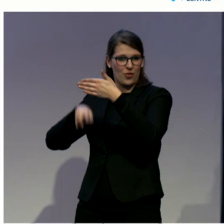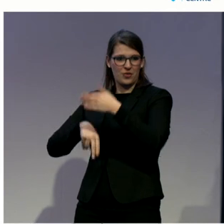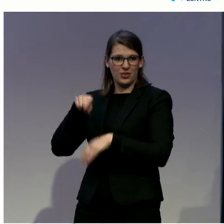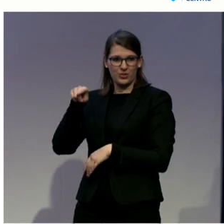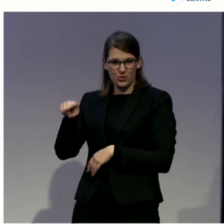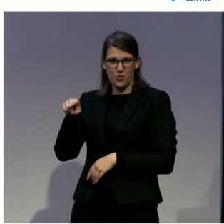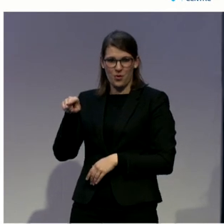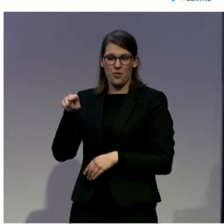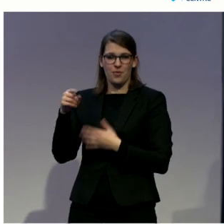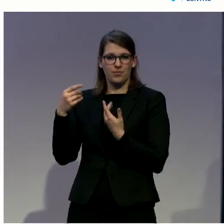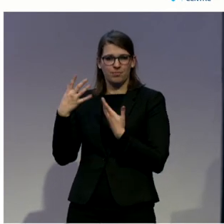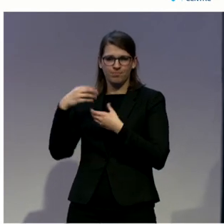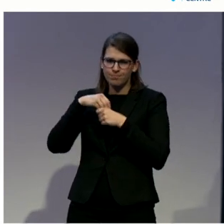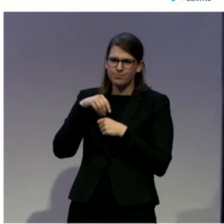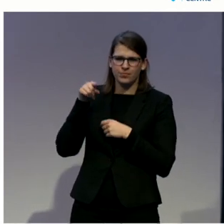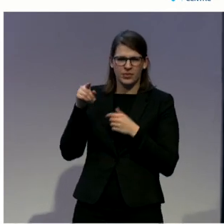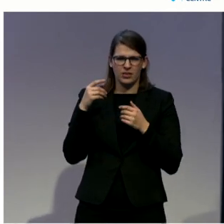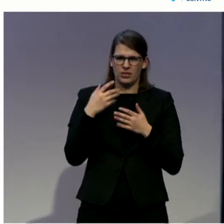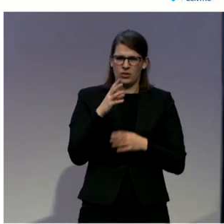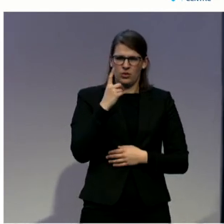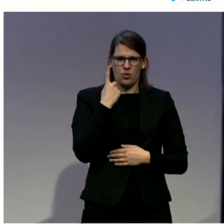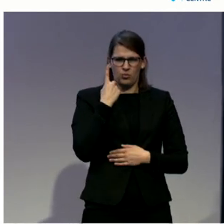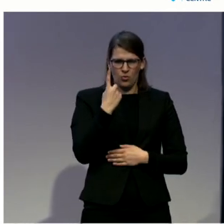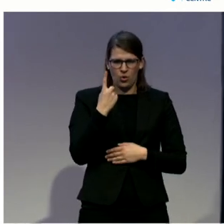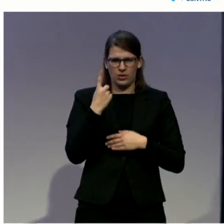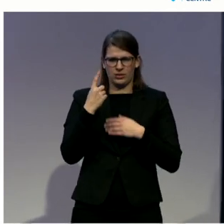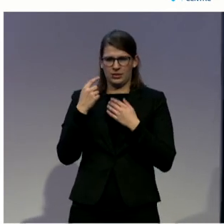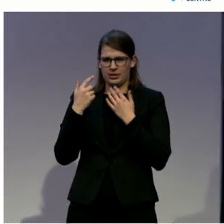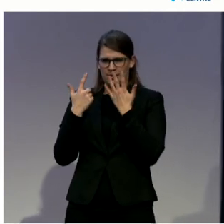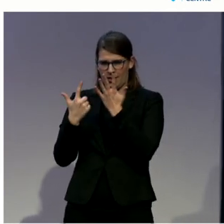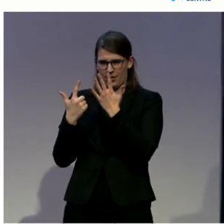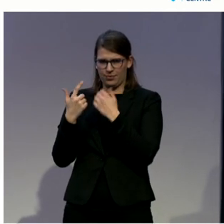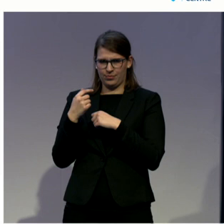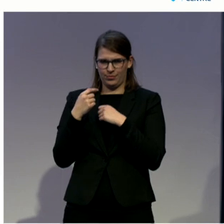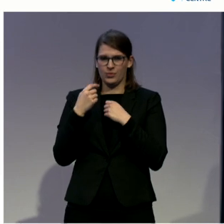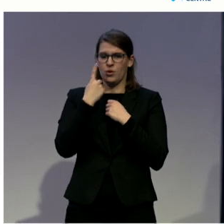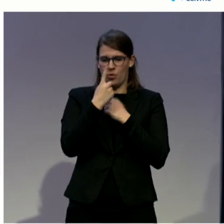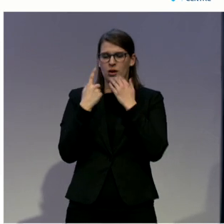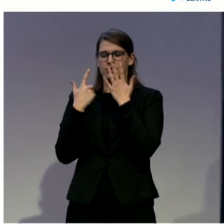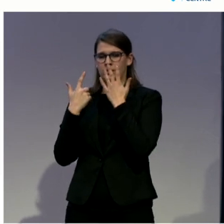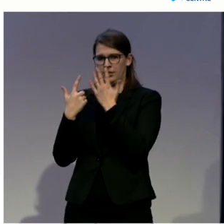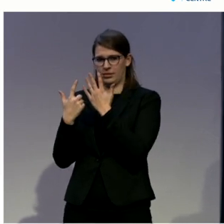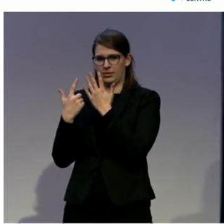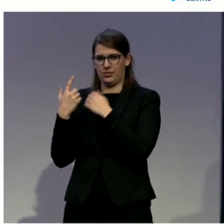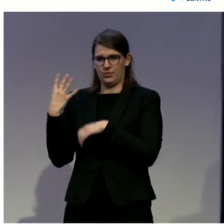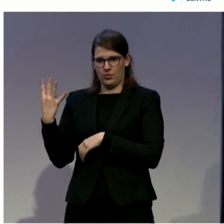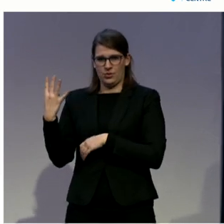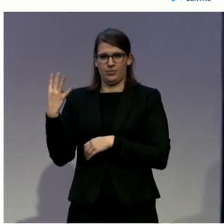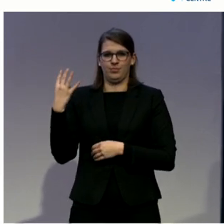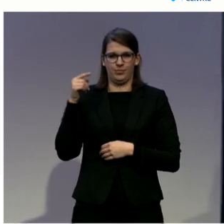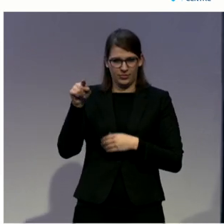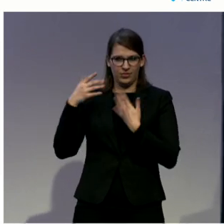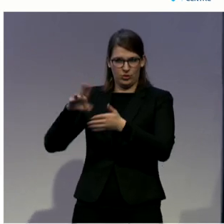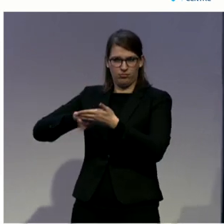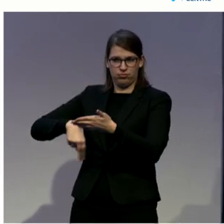174 states. It notes, crucially, that states must ensure effective access to